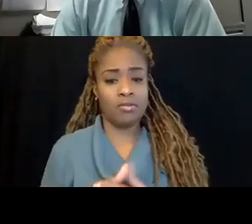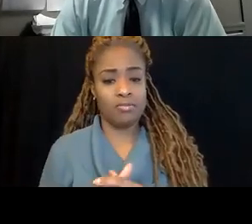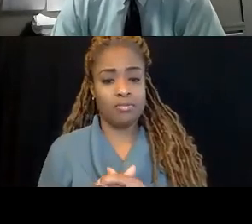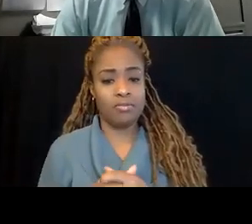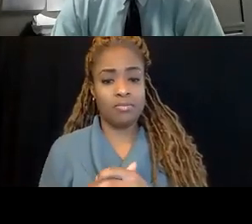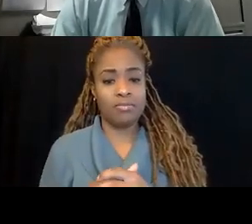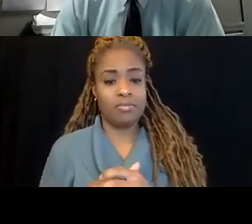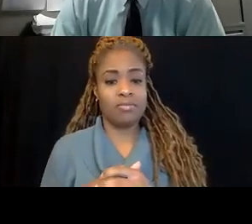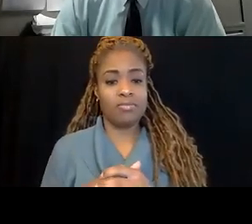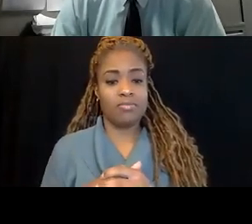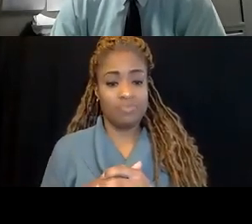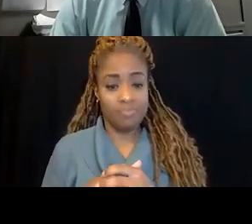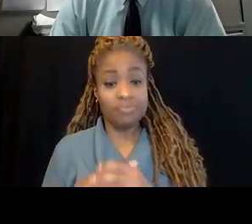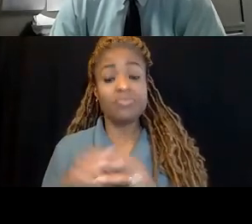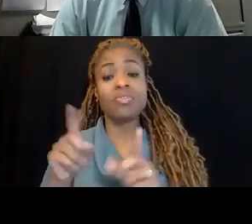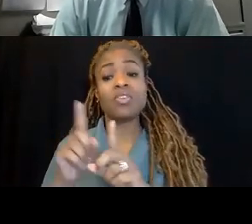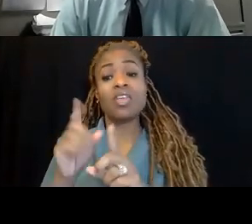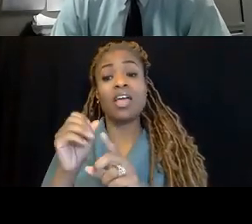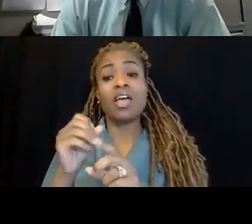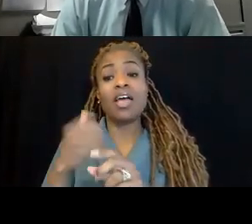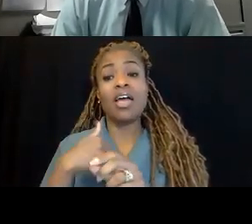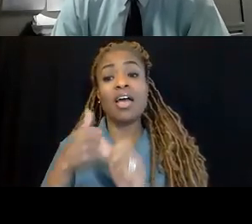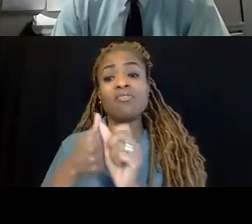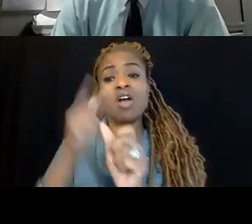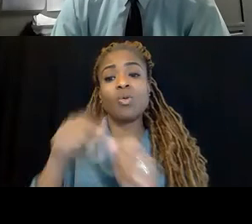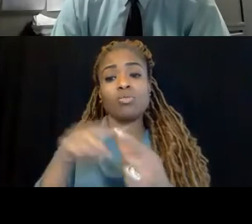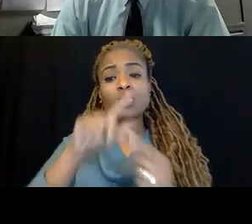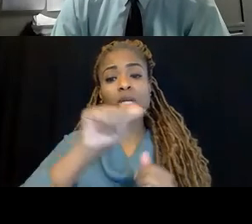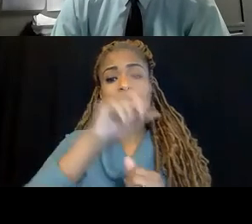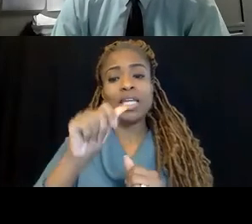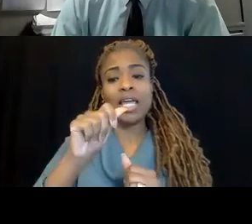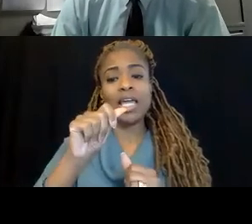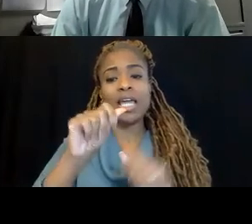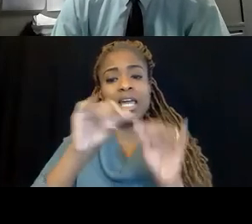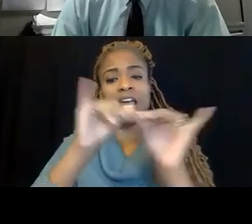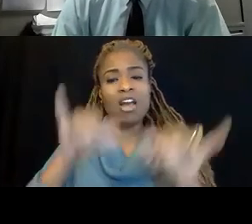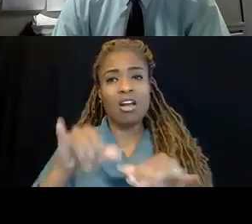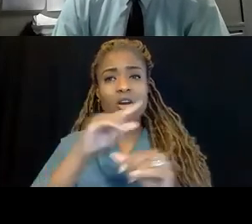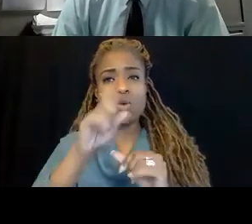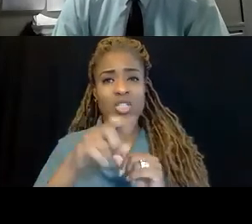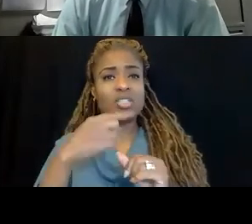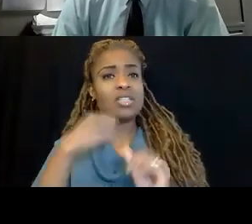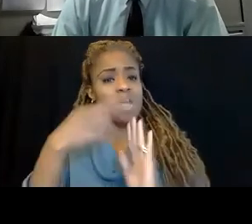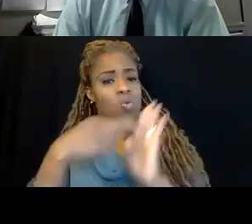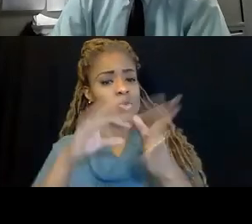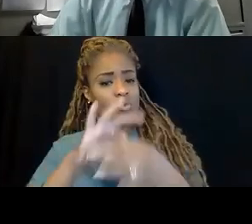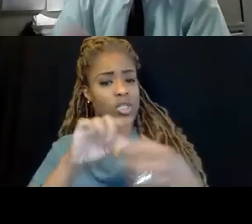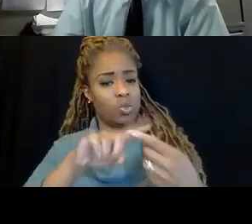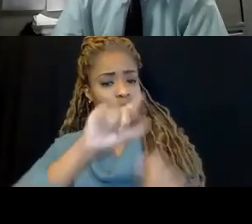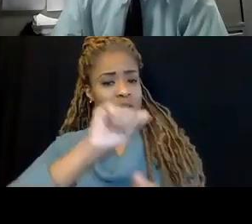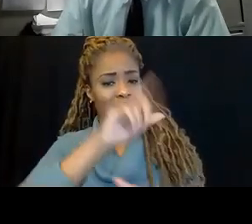Okay. We have a follow-up to the ADA architectural question. And they indicated the rules related to the ADA